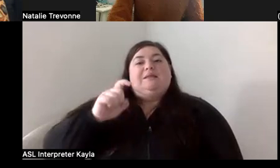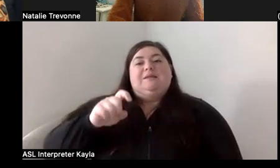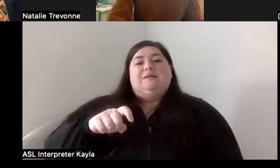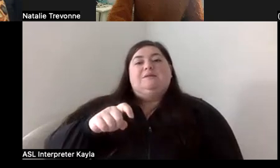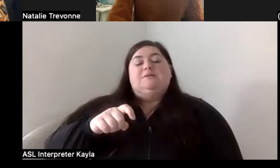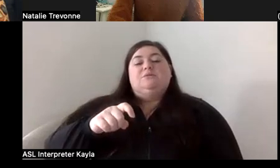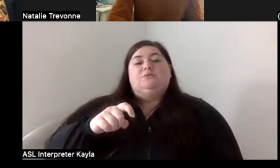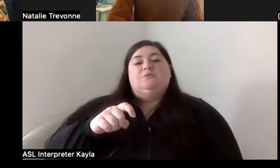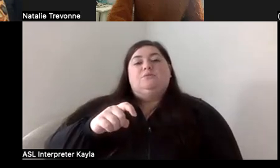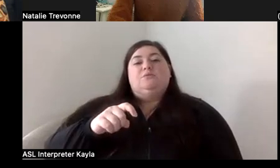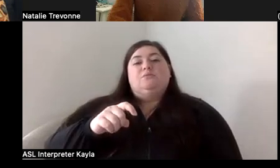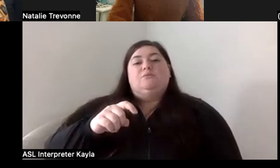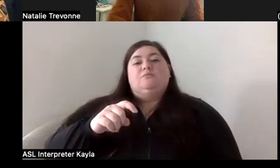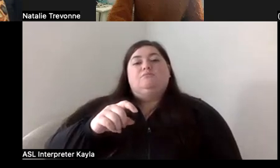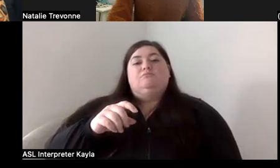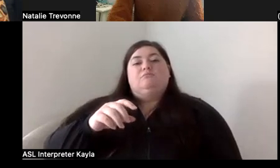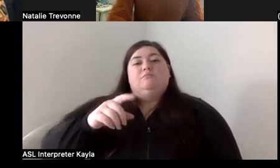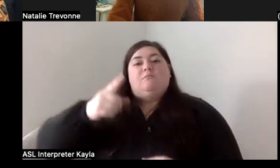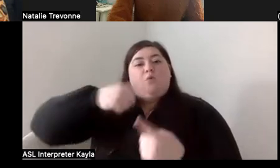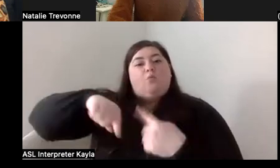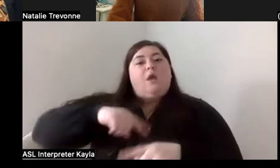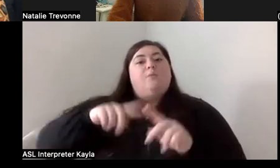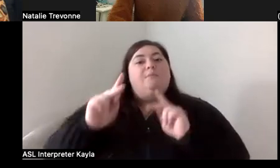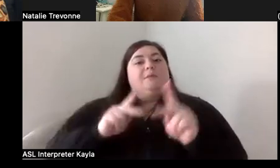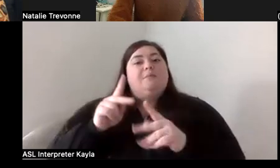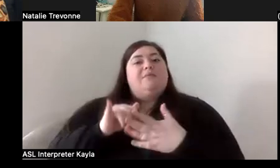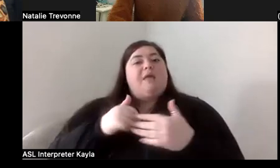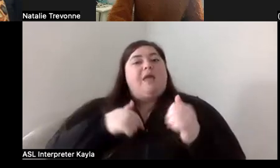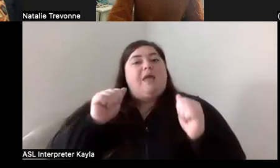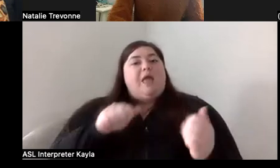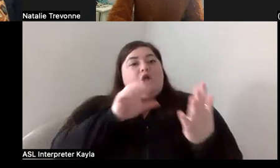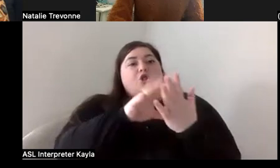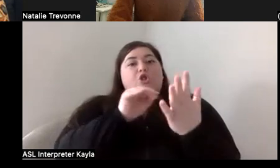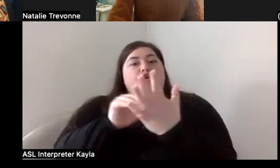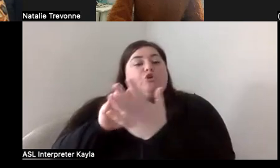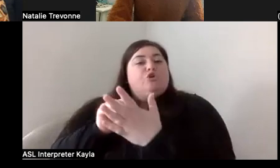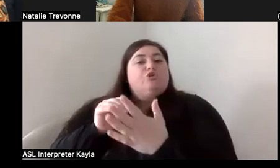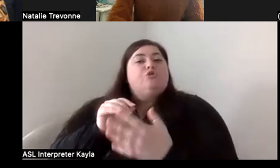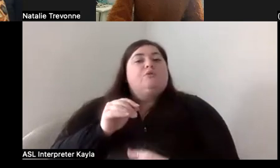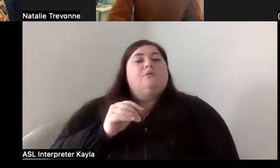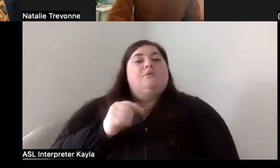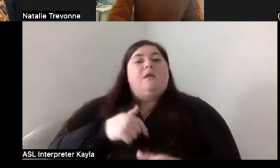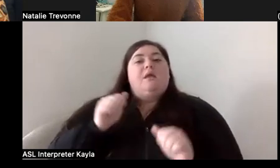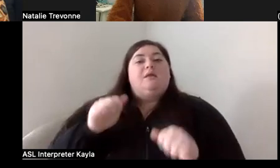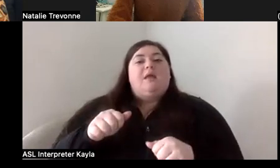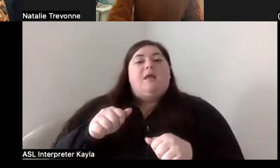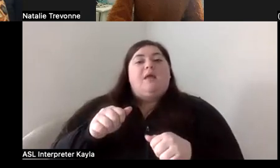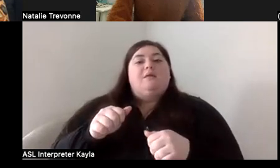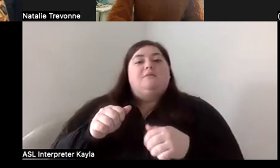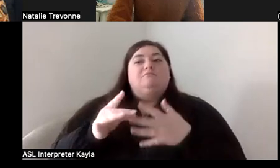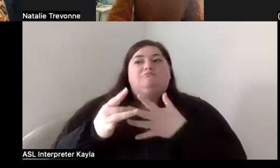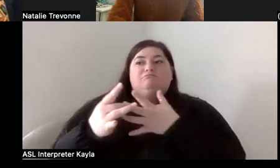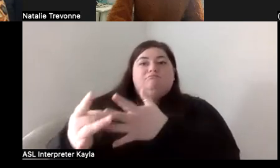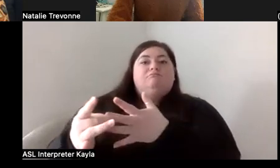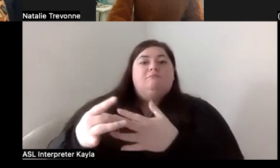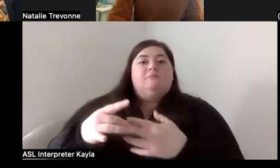be surrounded by people that I can learn from and that I can take direction from and who